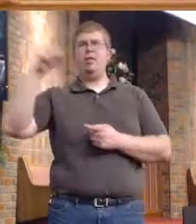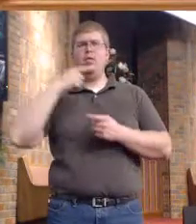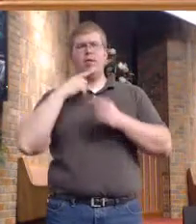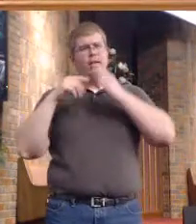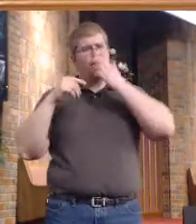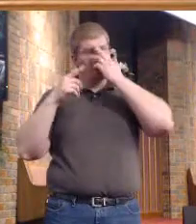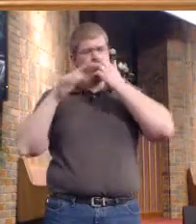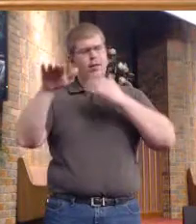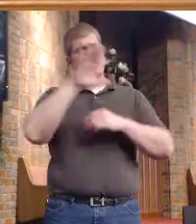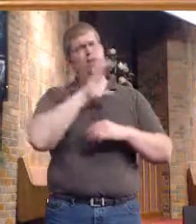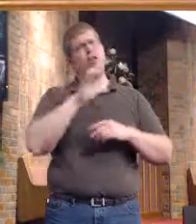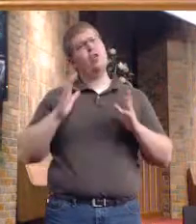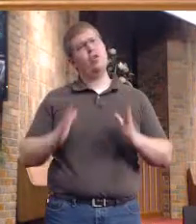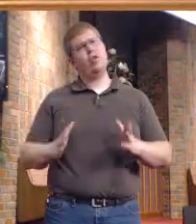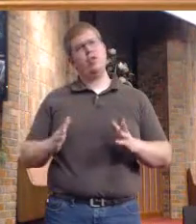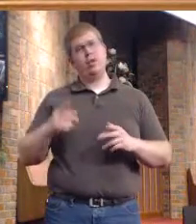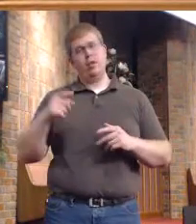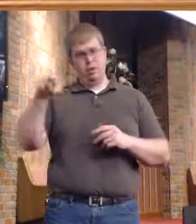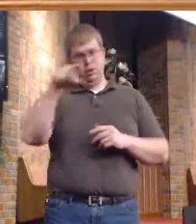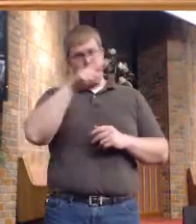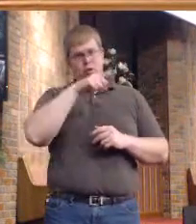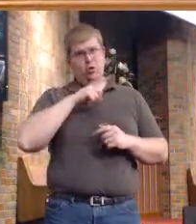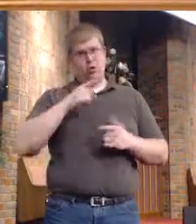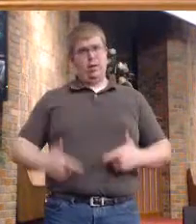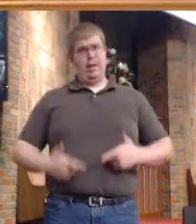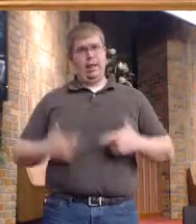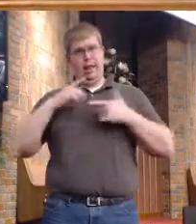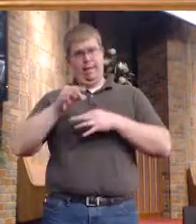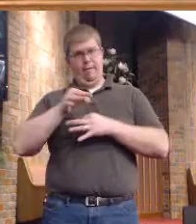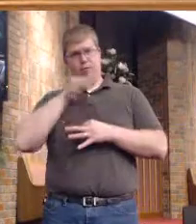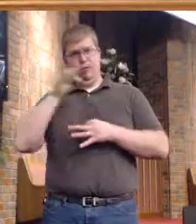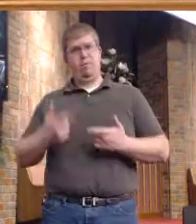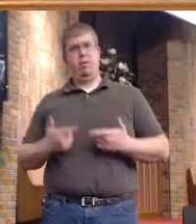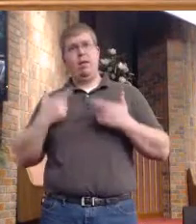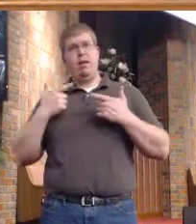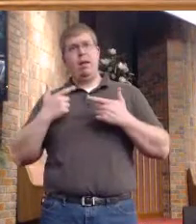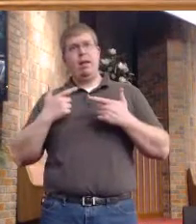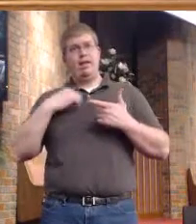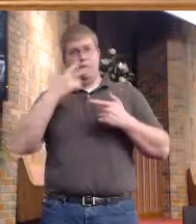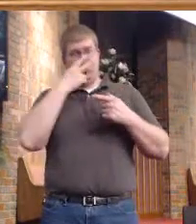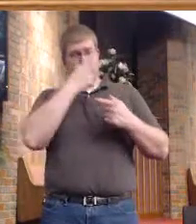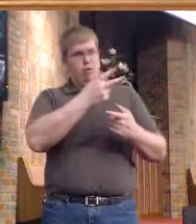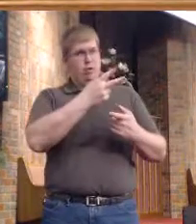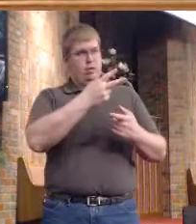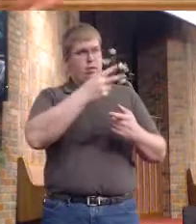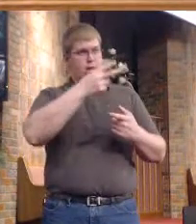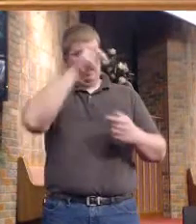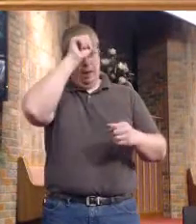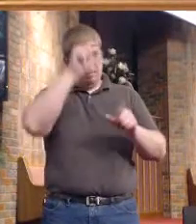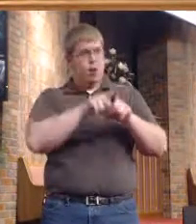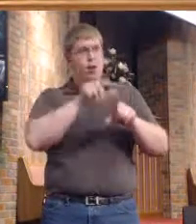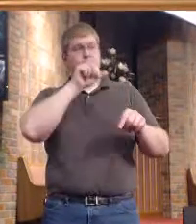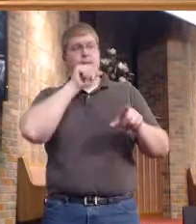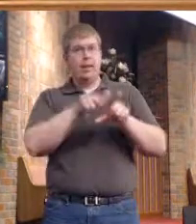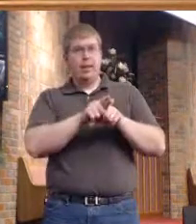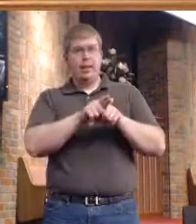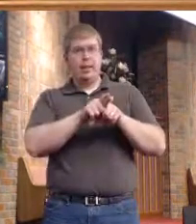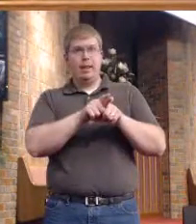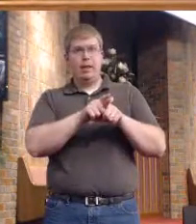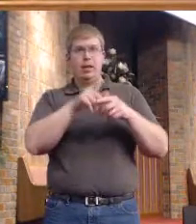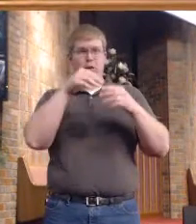spiritual, who you see your brother or your sister caught up in an immoral situation or act,